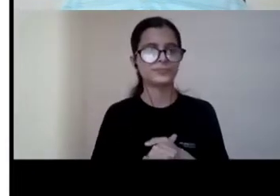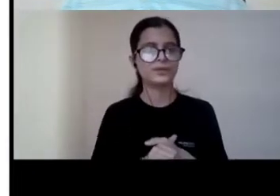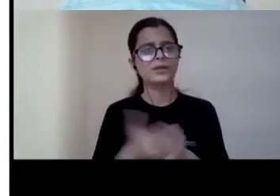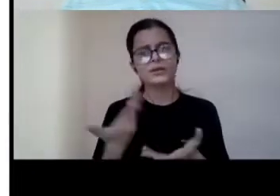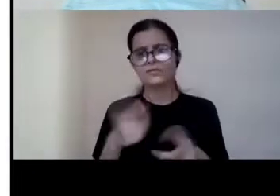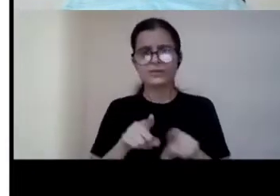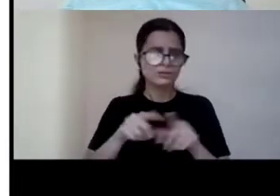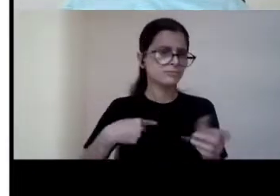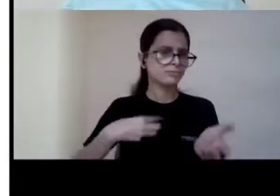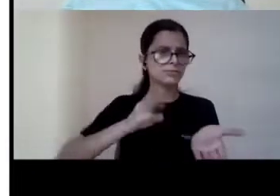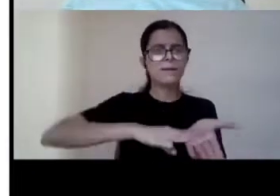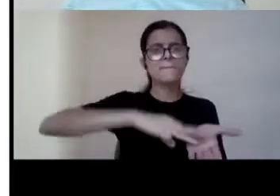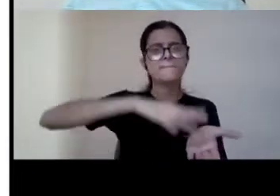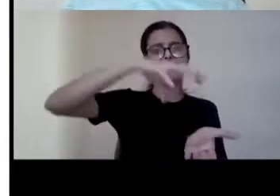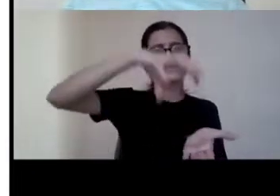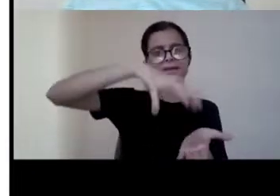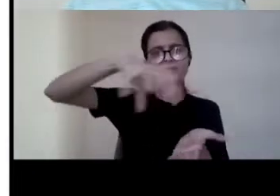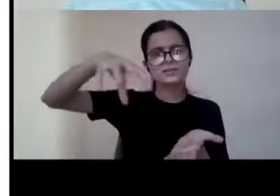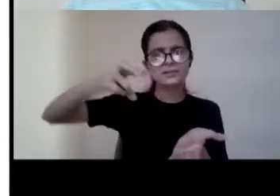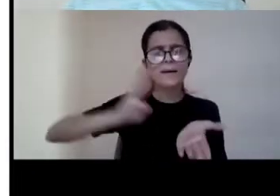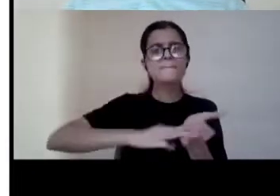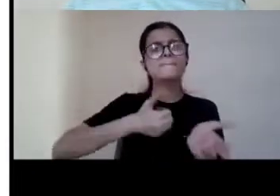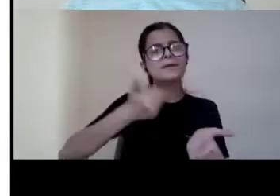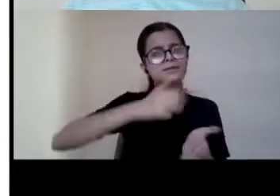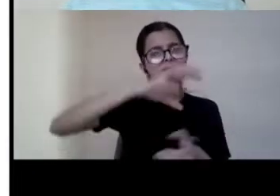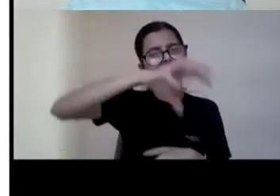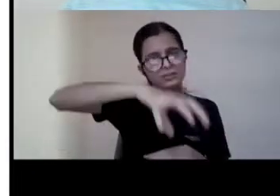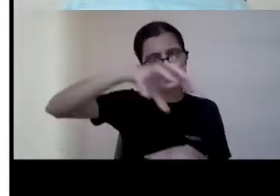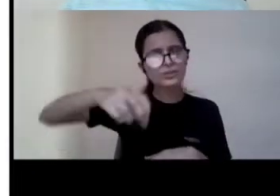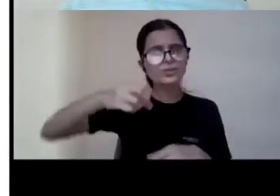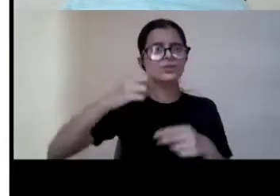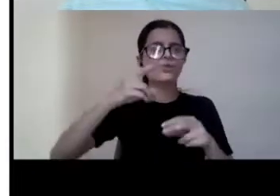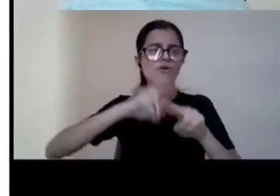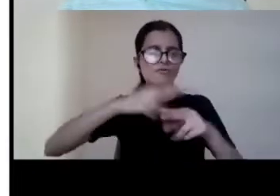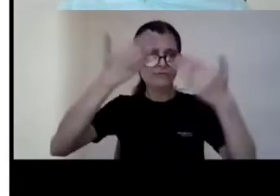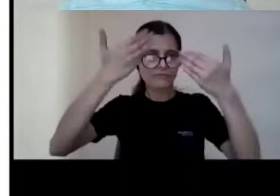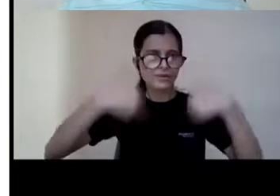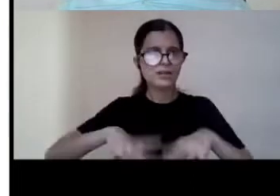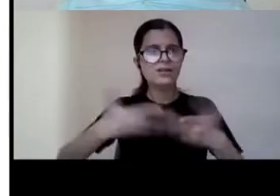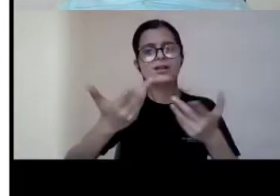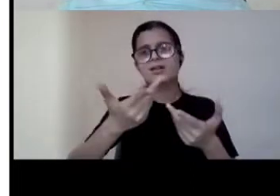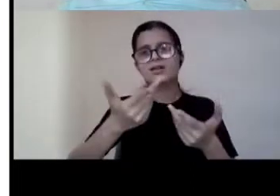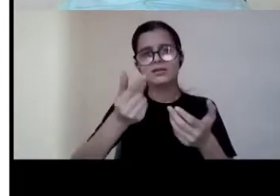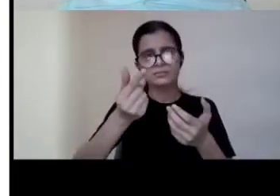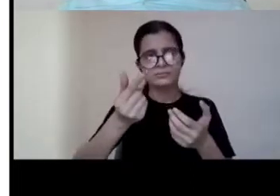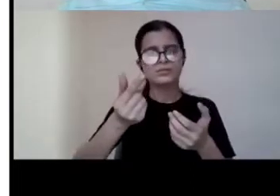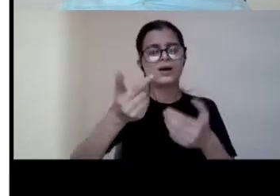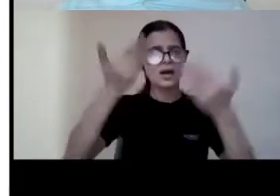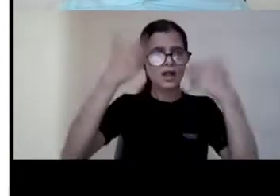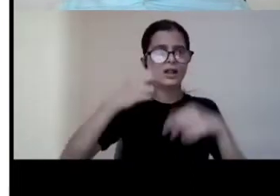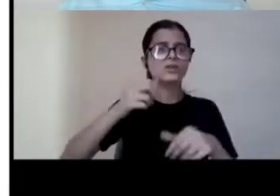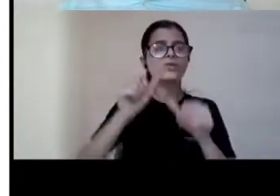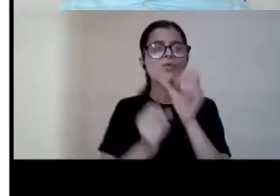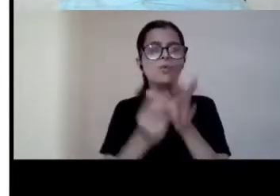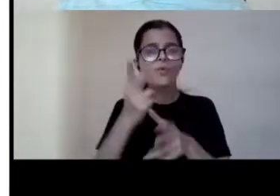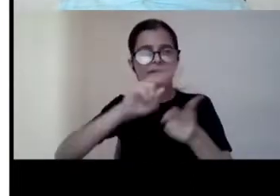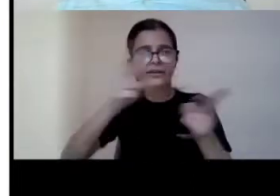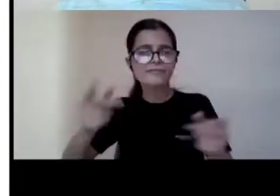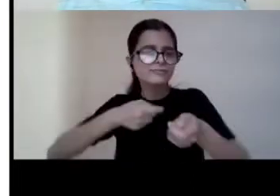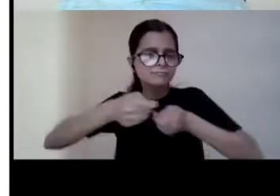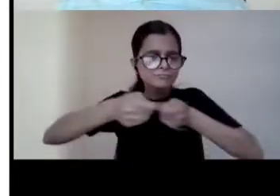of health etc similar thing in international government would be world health organization which deals with the health issues